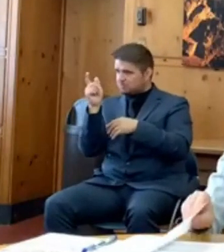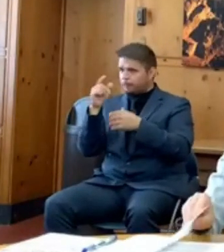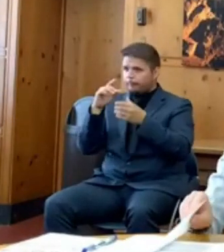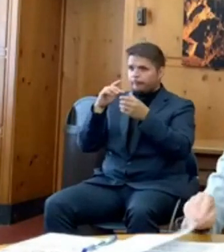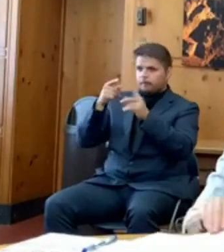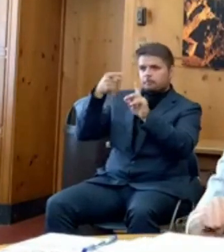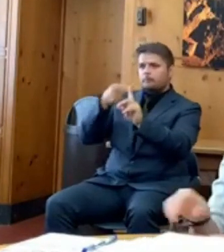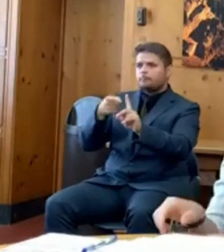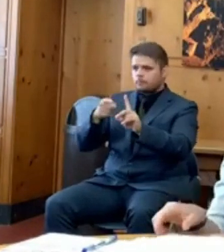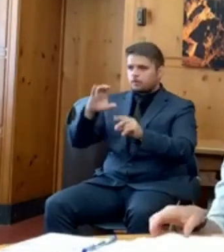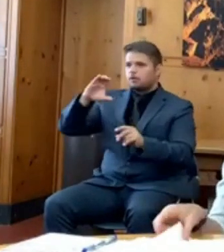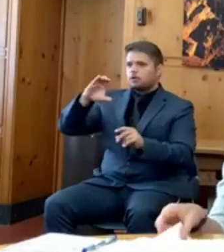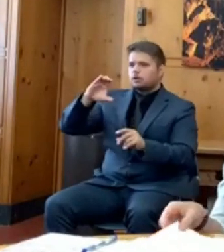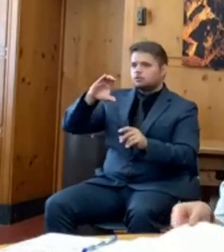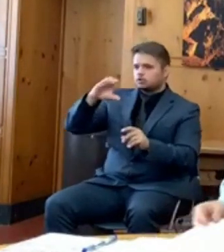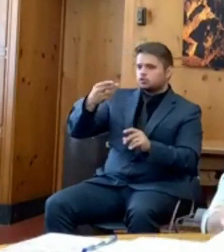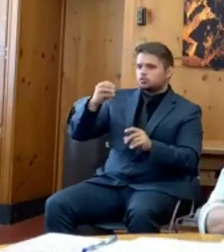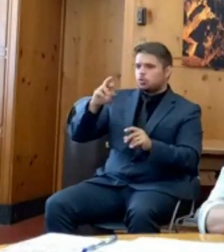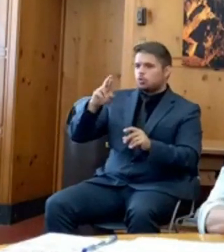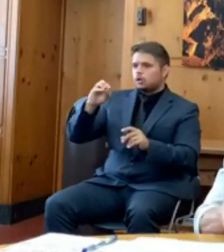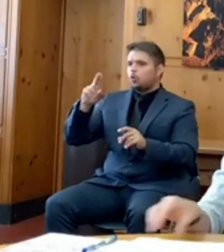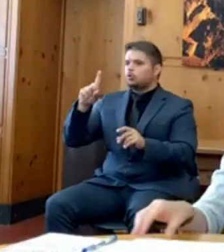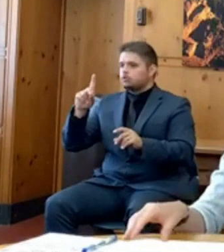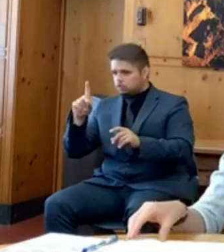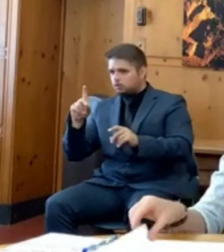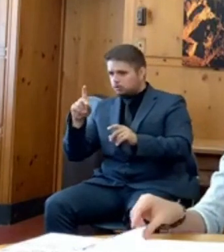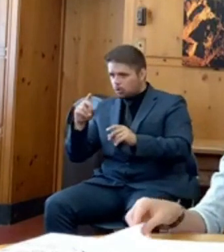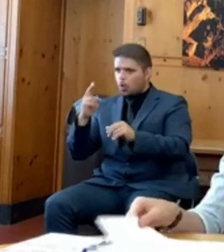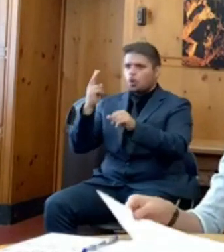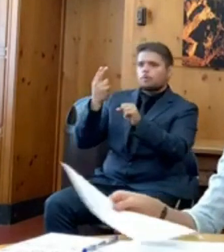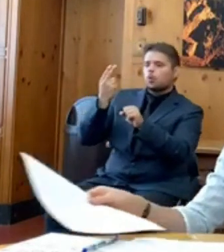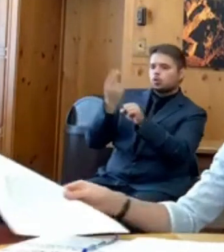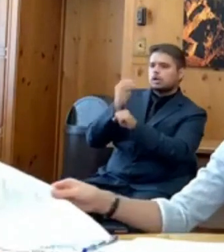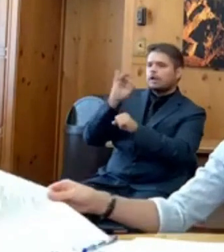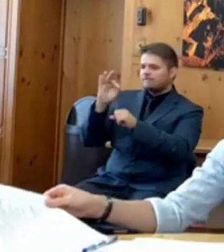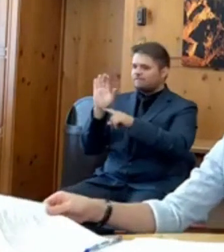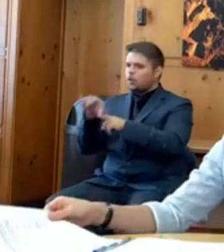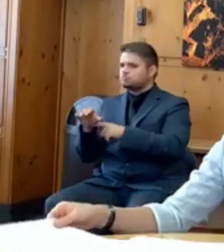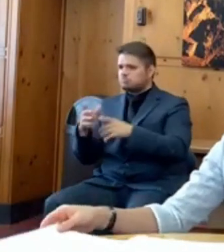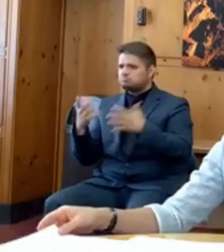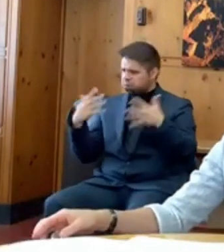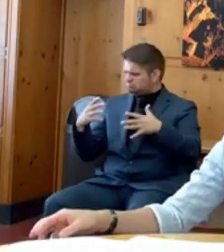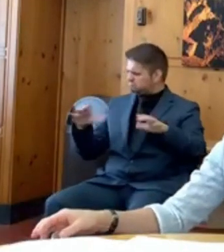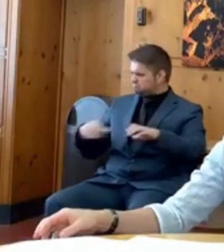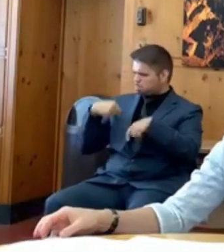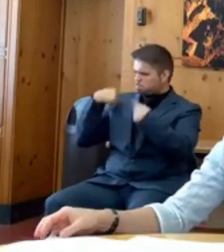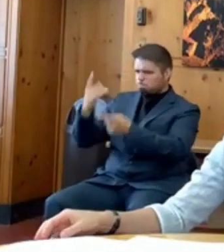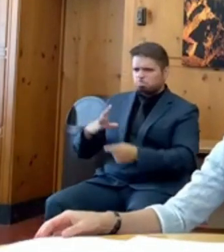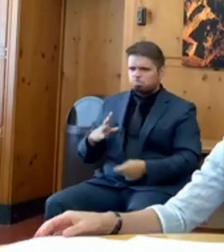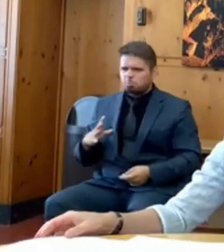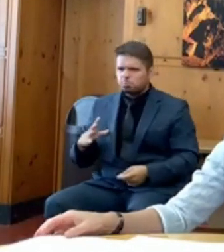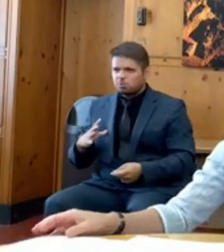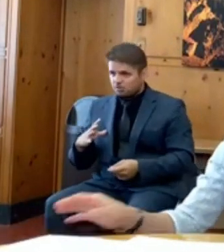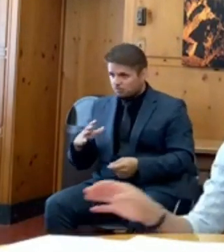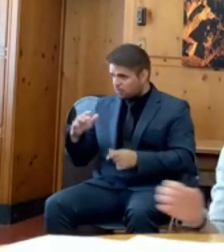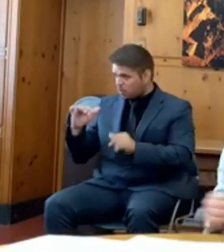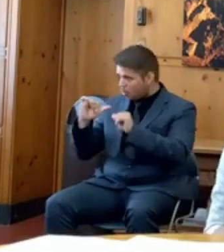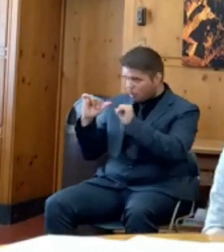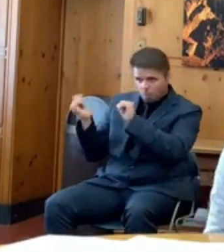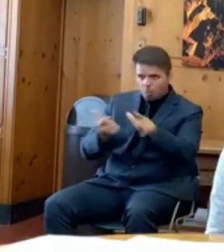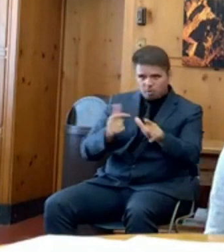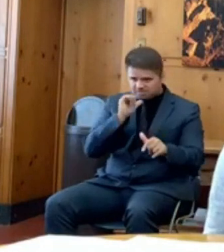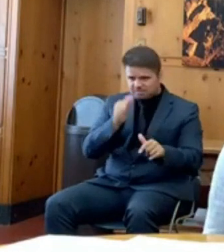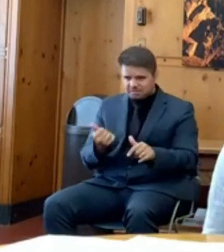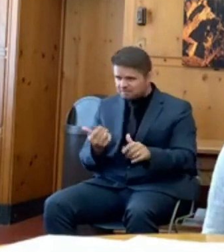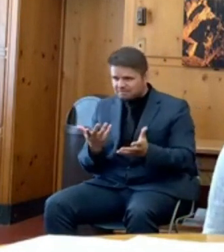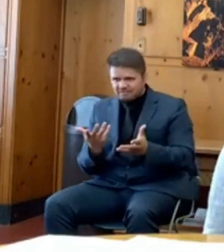youth of force bill as codifying what they were already doing. Now, that wasn't every agency in the state, but do you see it as